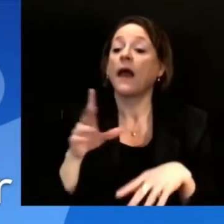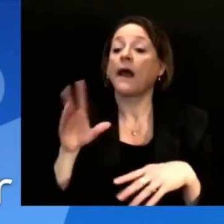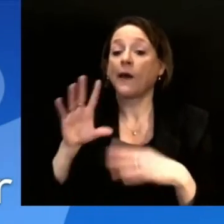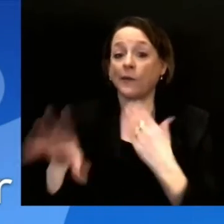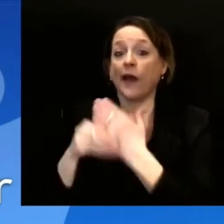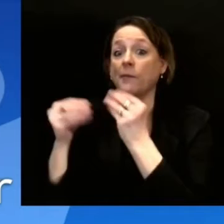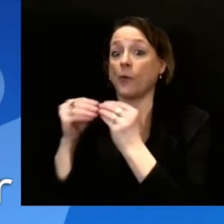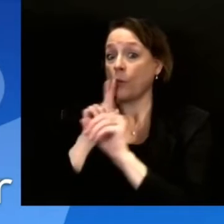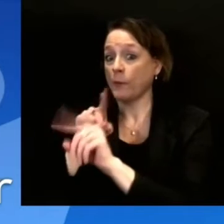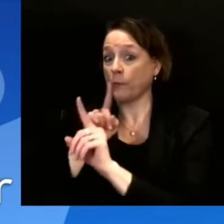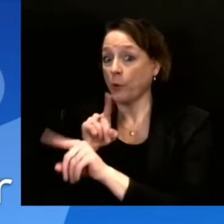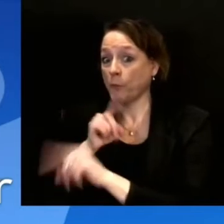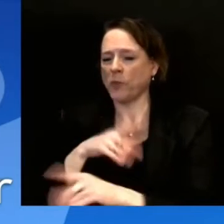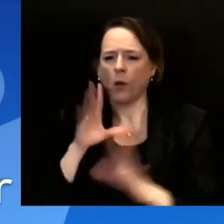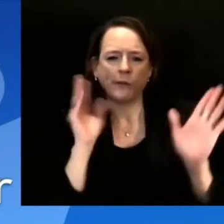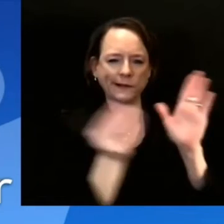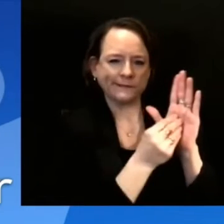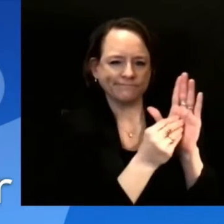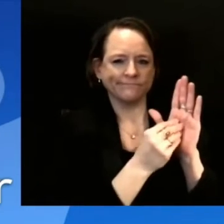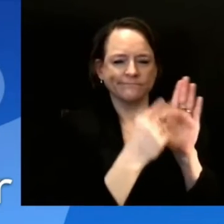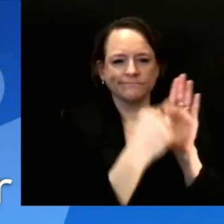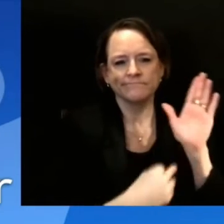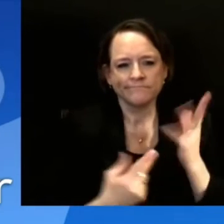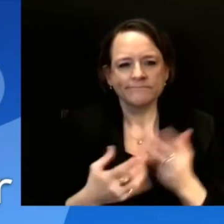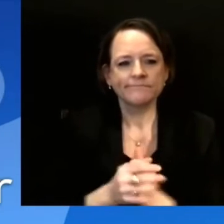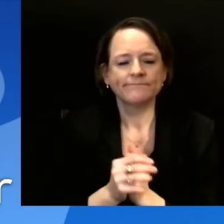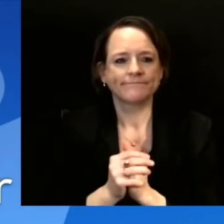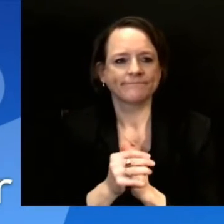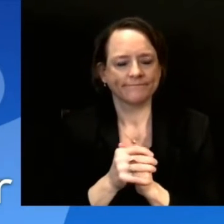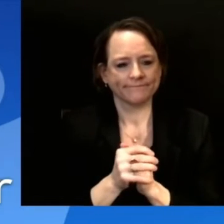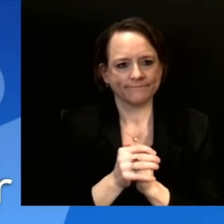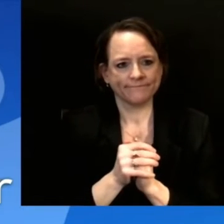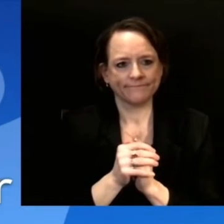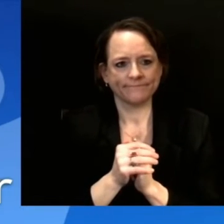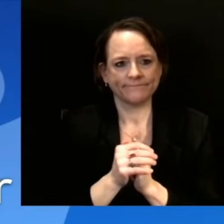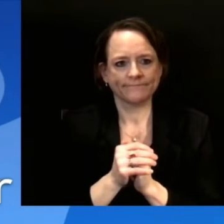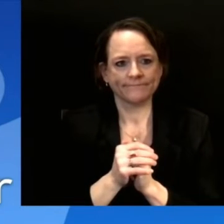Let's go to Katrina Nickel, Fox 11 in Green Bay. Katrina.